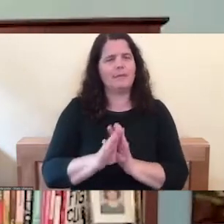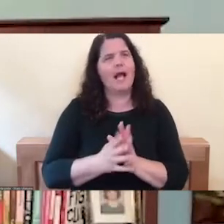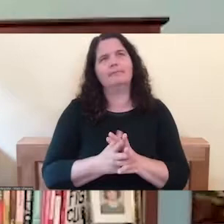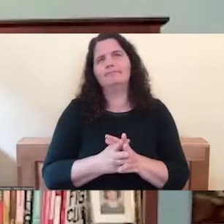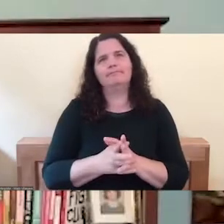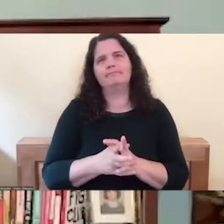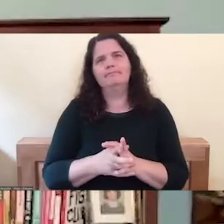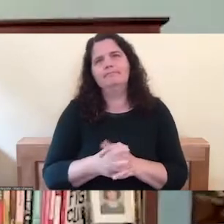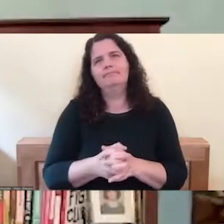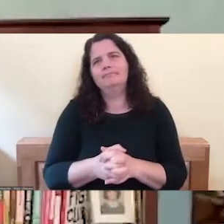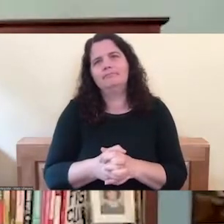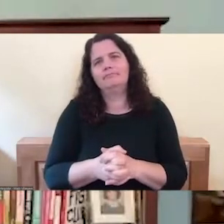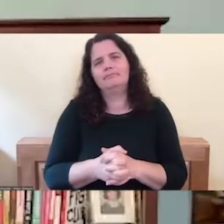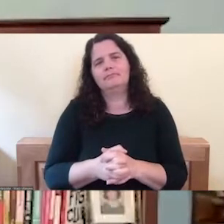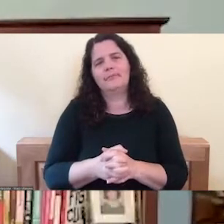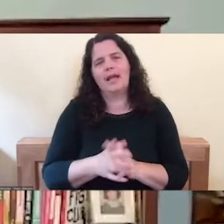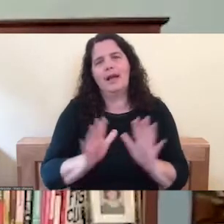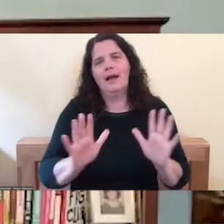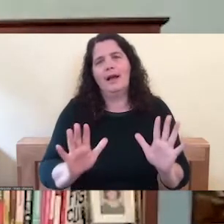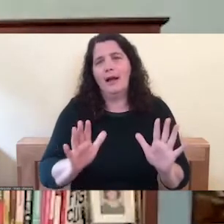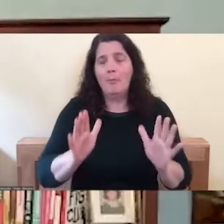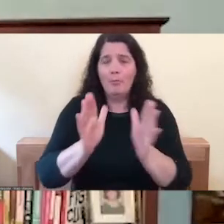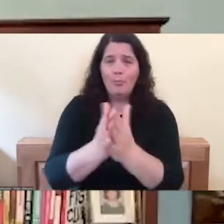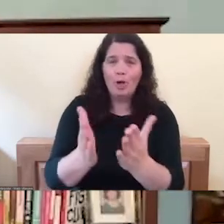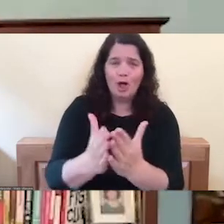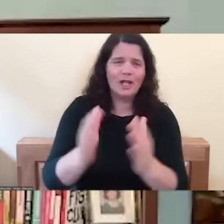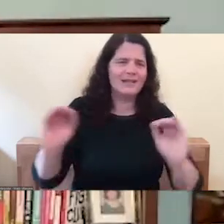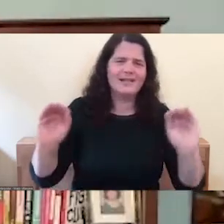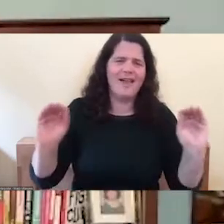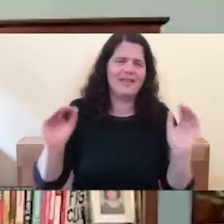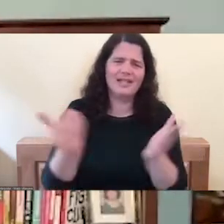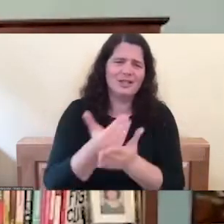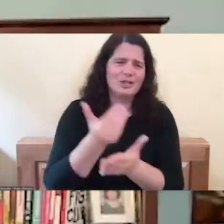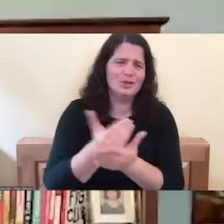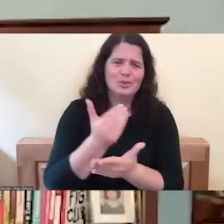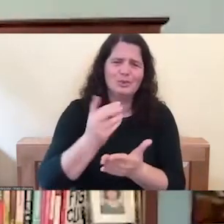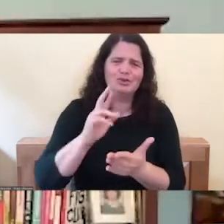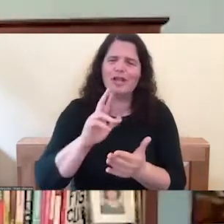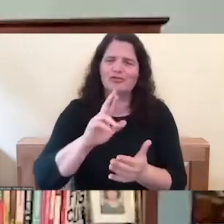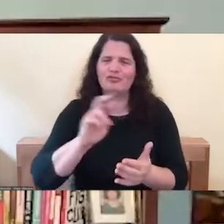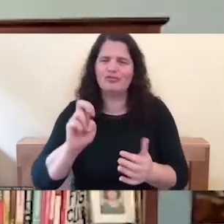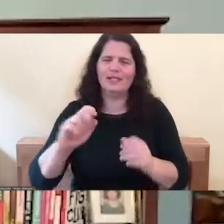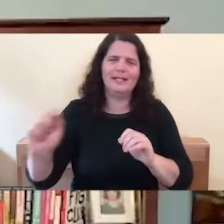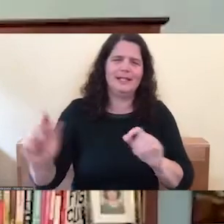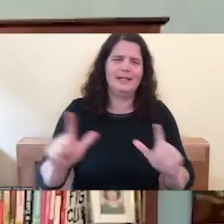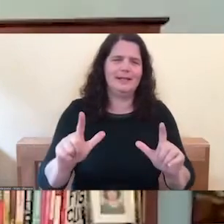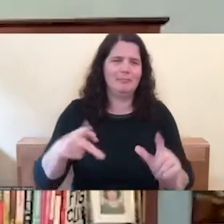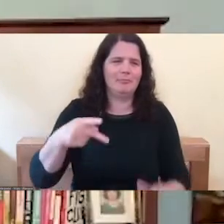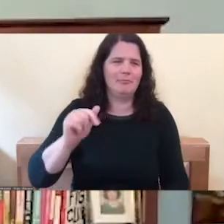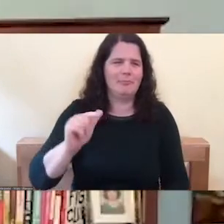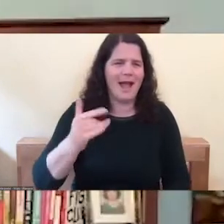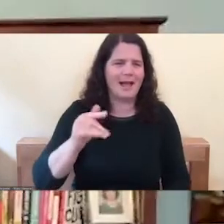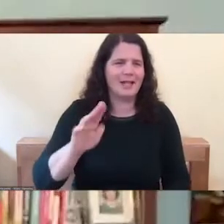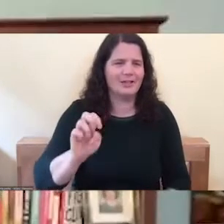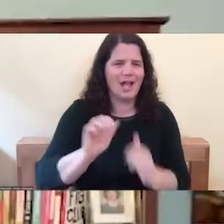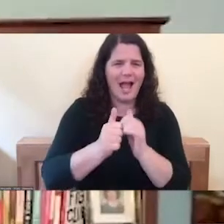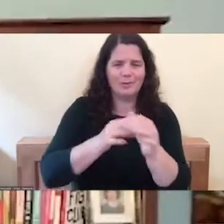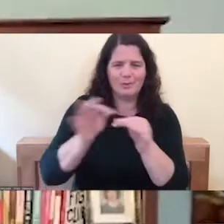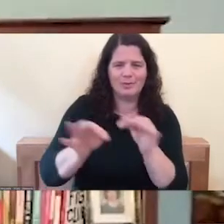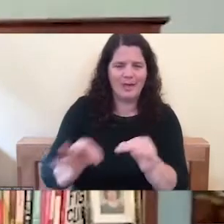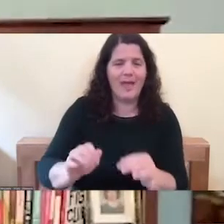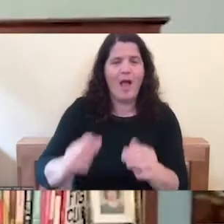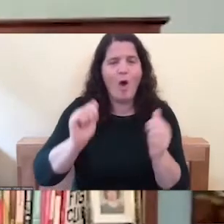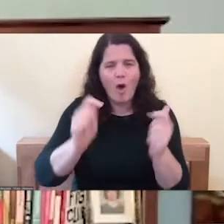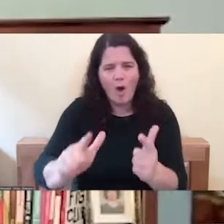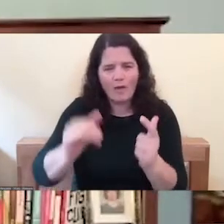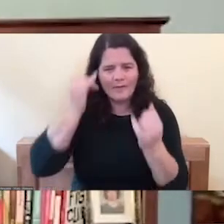didn't have nothing, nothing, nothing in my book is new. Everything is only repackaged. All of these ideas are so ancient. And what any writer